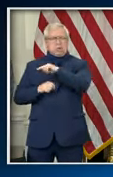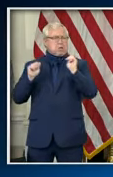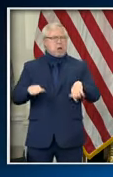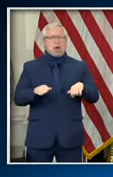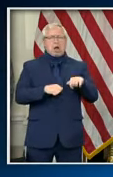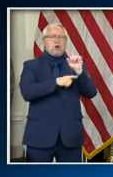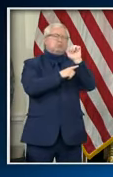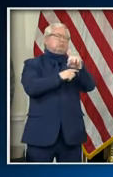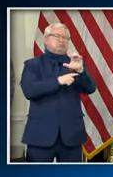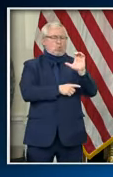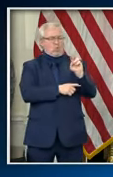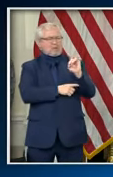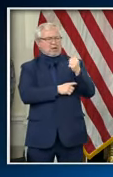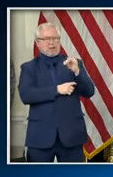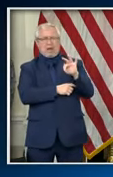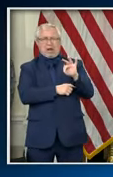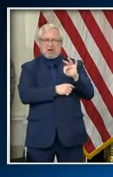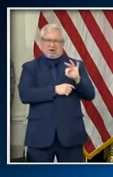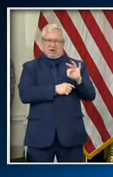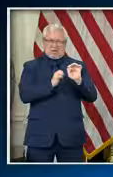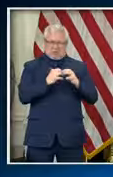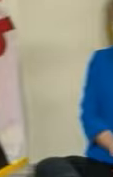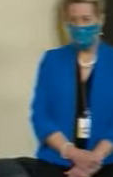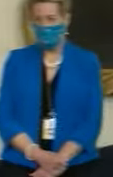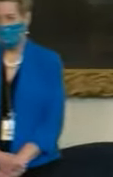come back stronger and better than ever